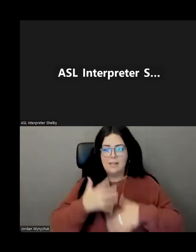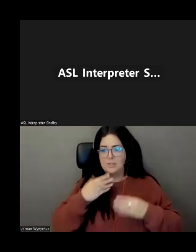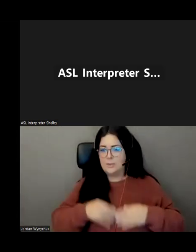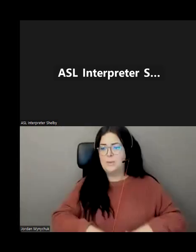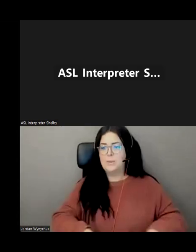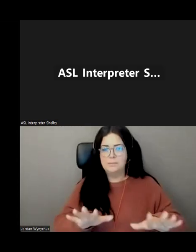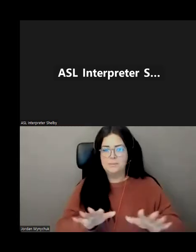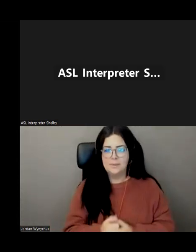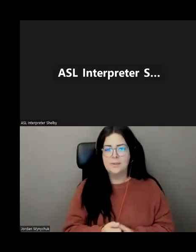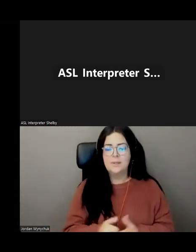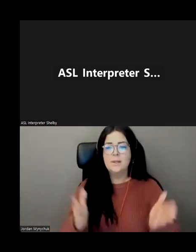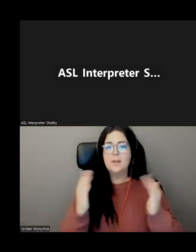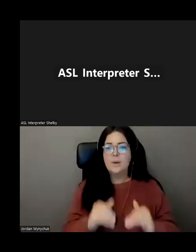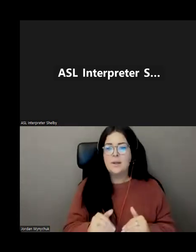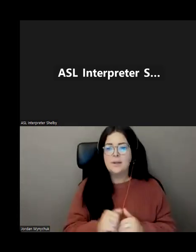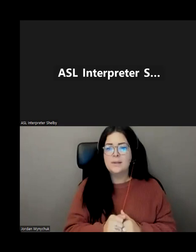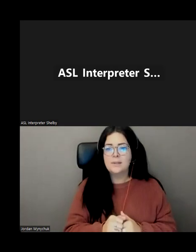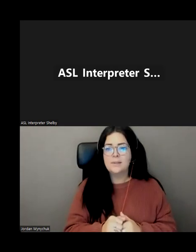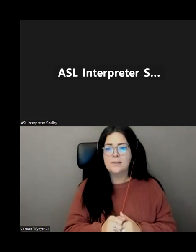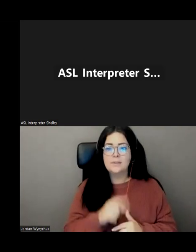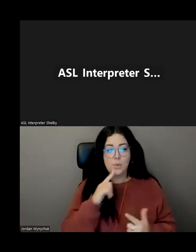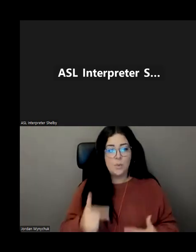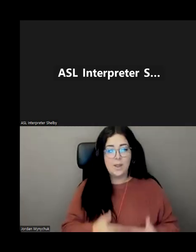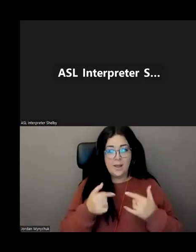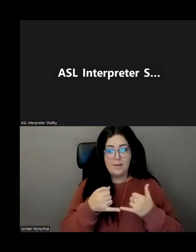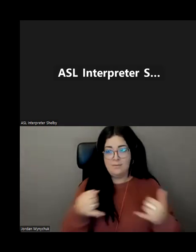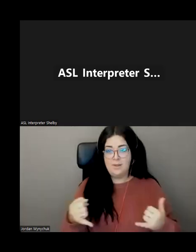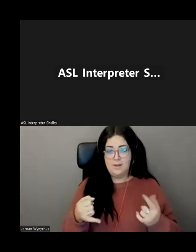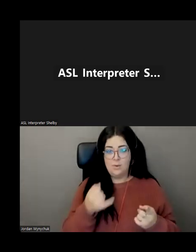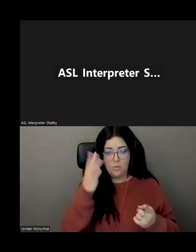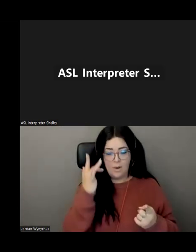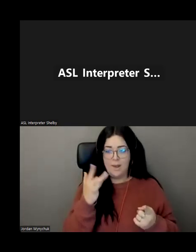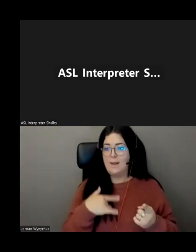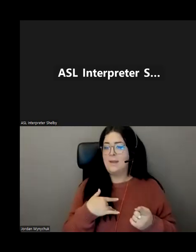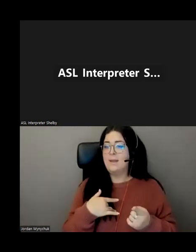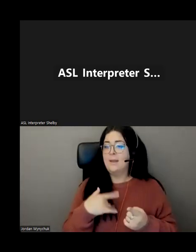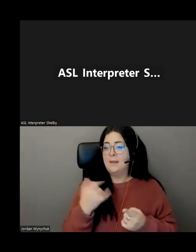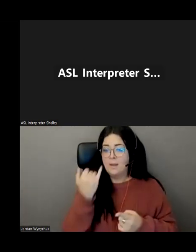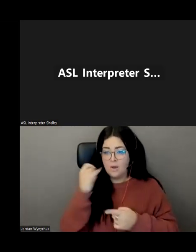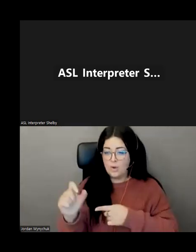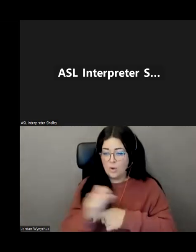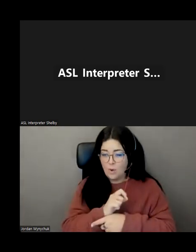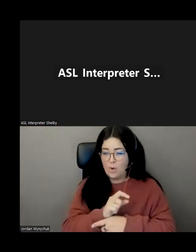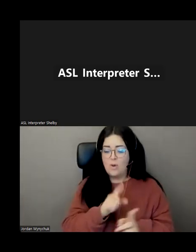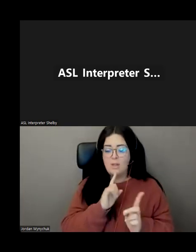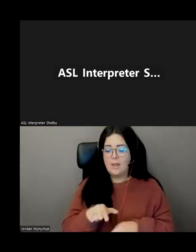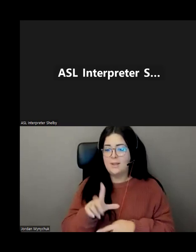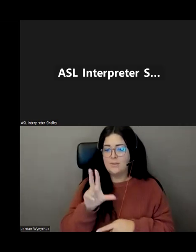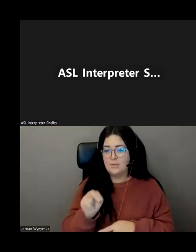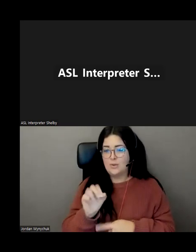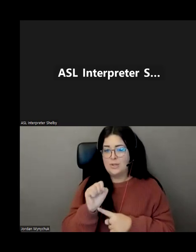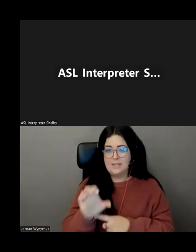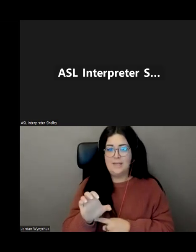so why lifeline uh on average uh our calls are answered within 30 seconds um 96